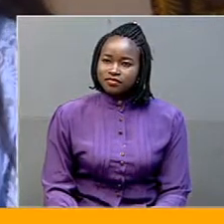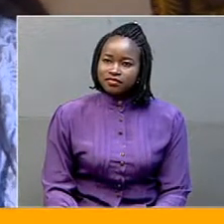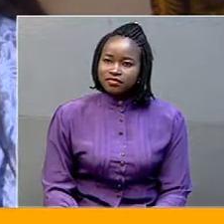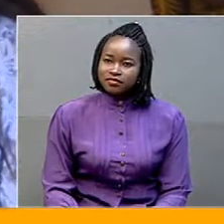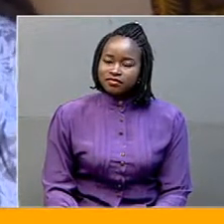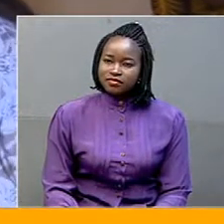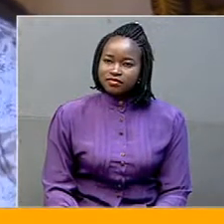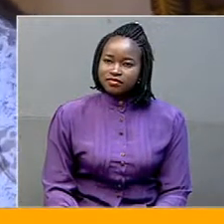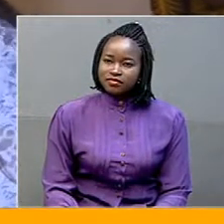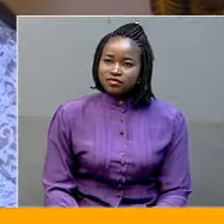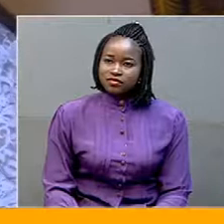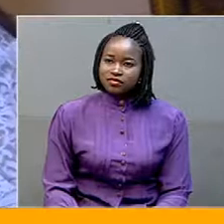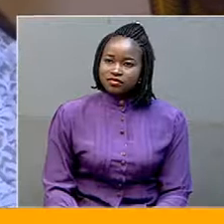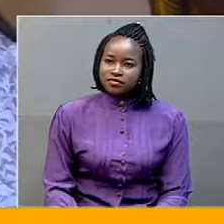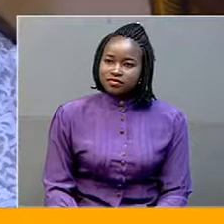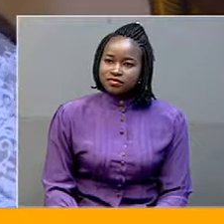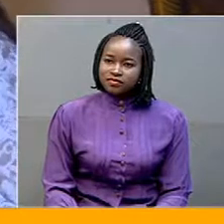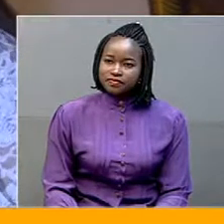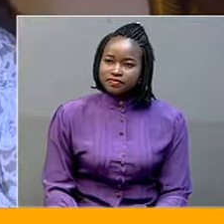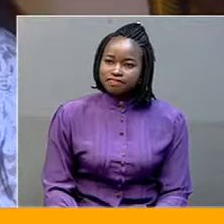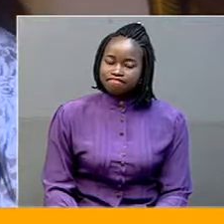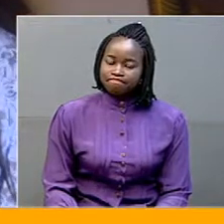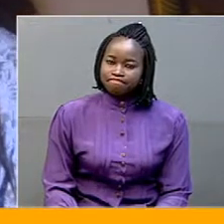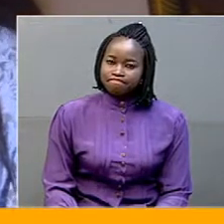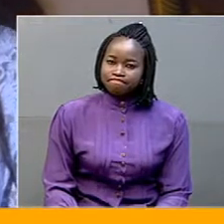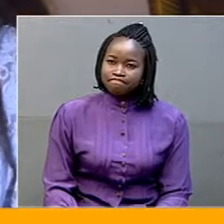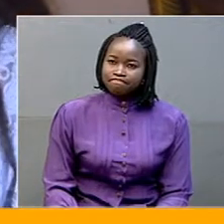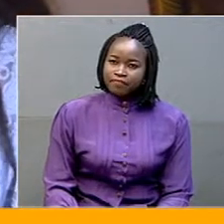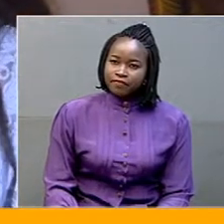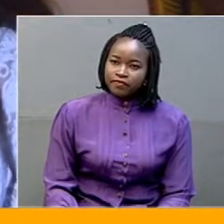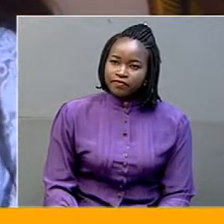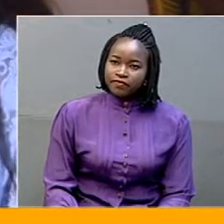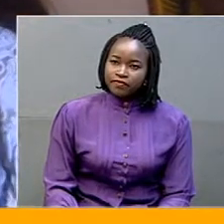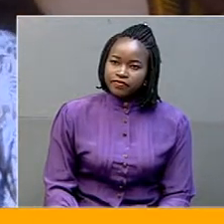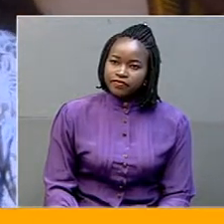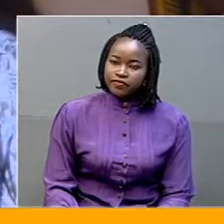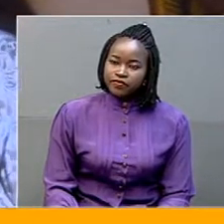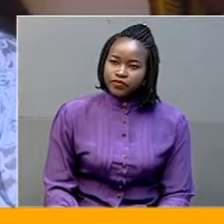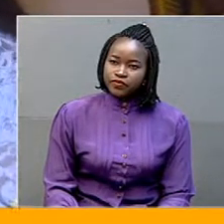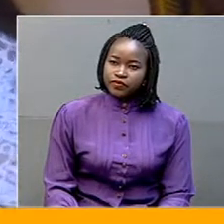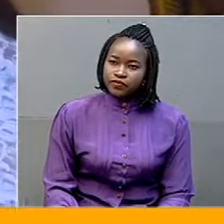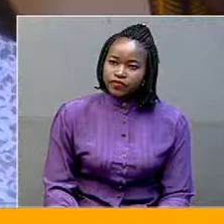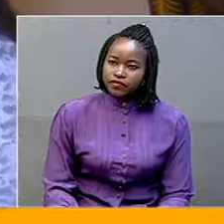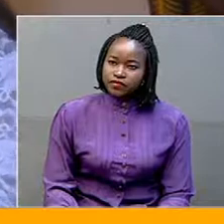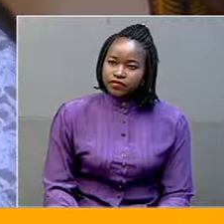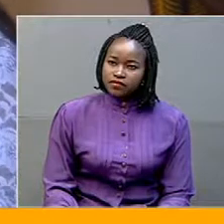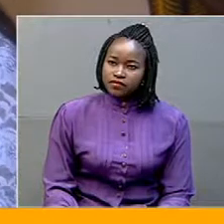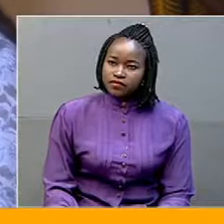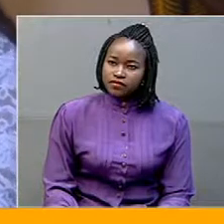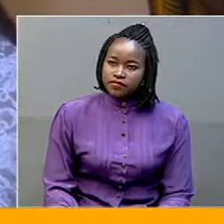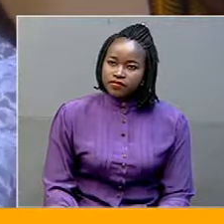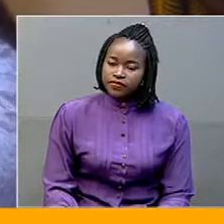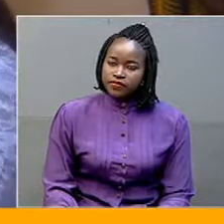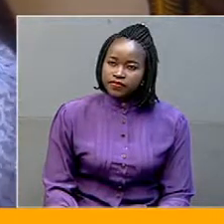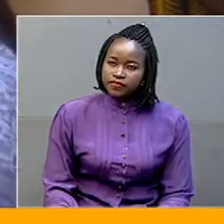adopt the United Nations as a way to organize resources for all the countries affected by refugees in